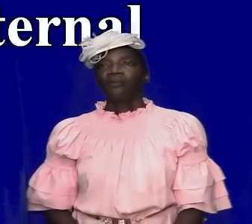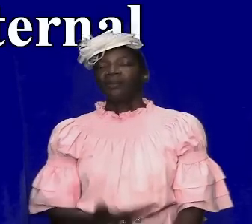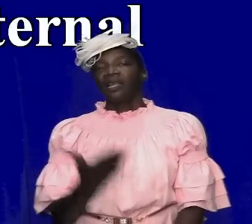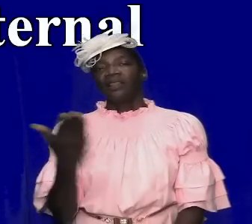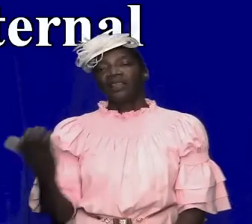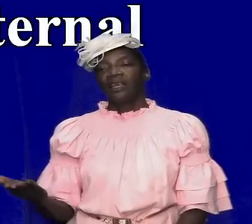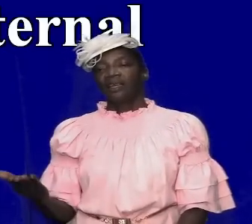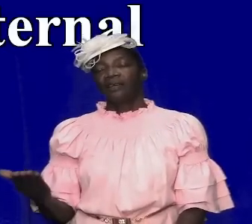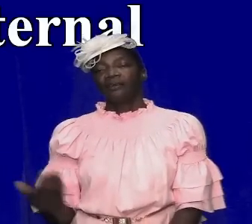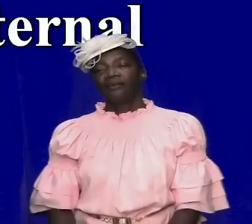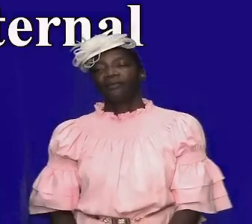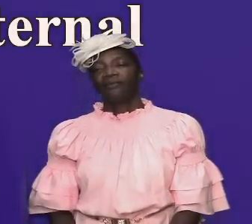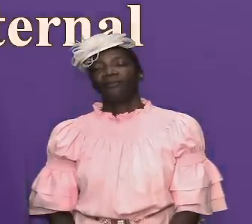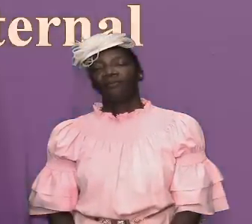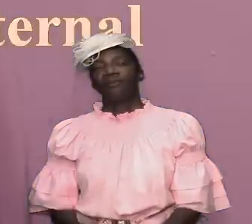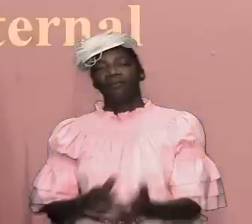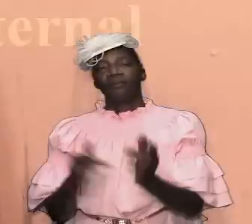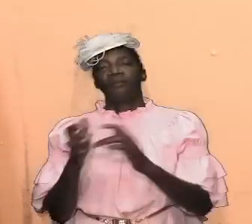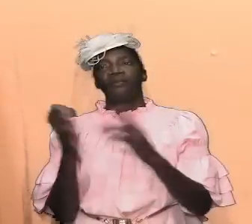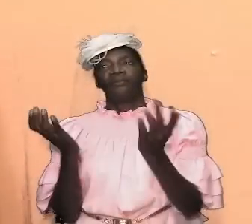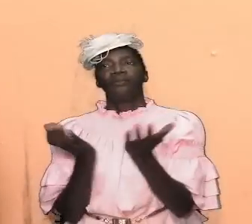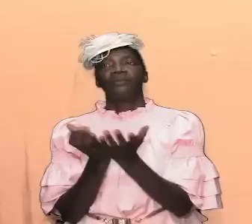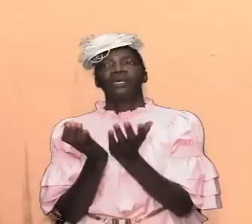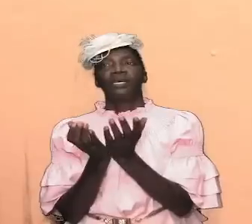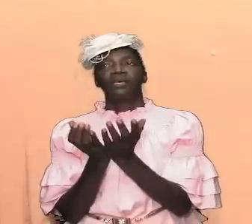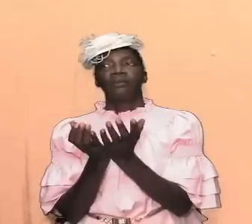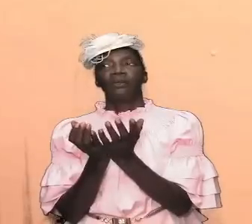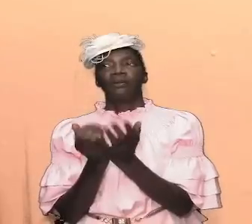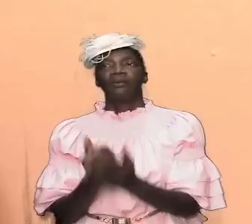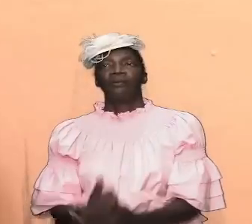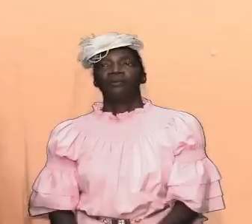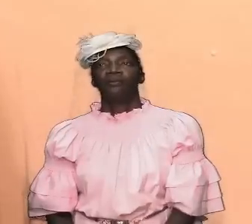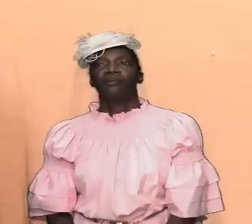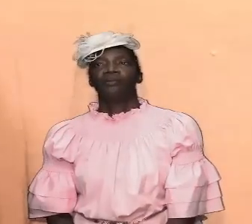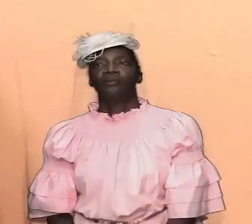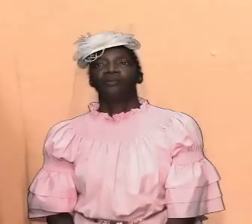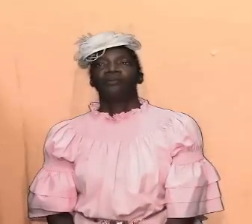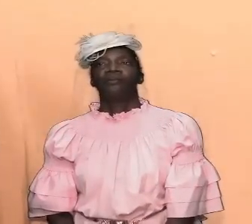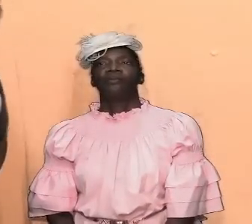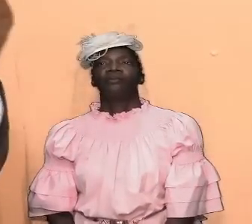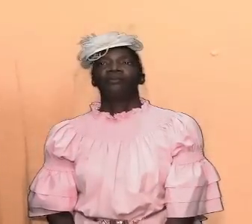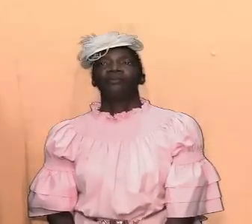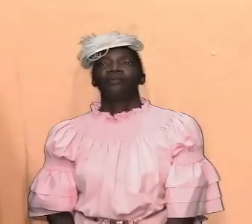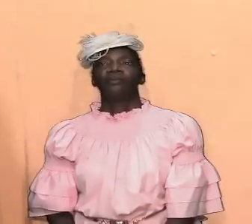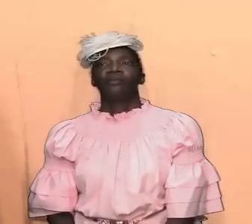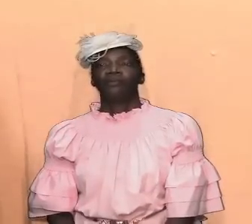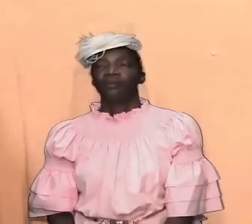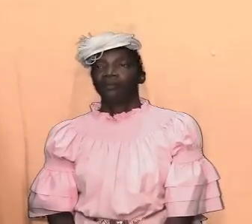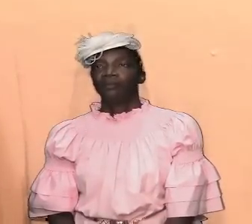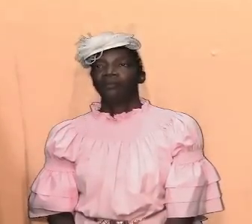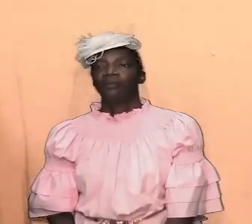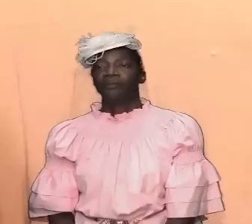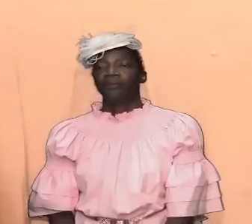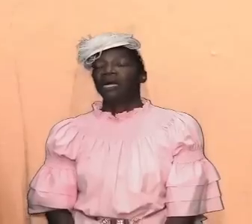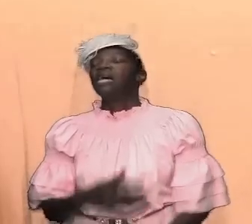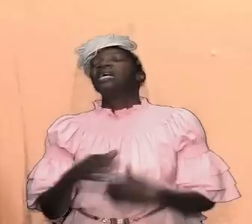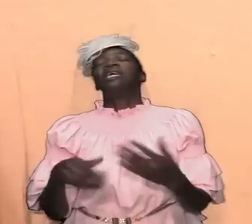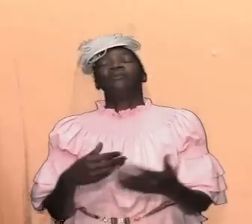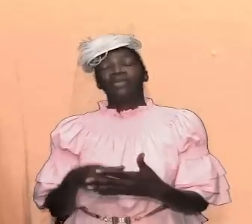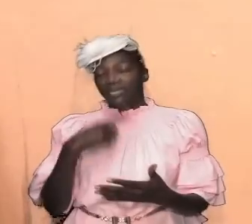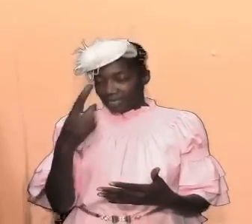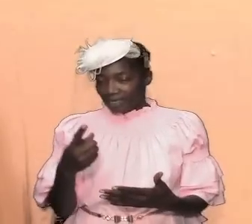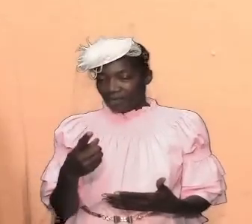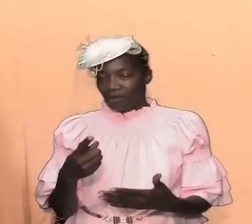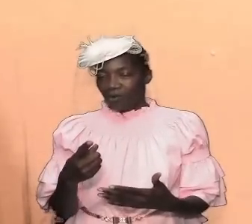and i just want to veer off for a quick moment and all that i'm doing is establishing the background